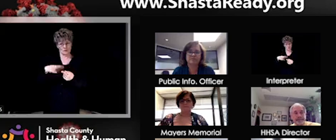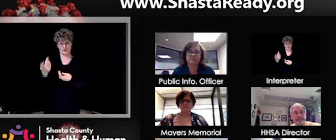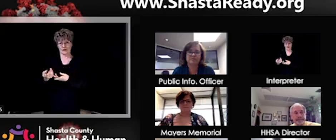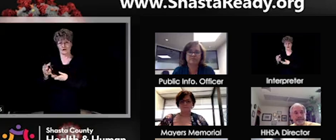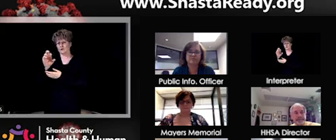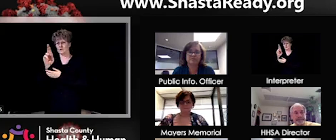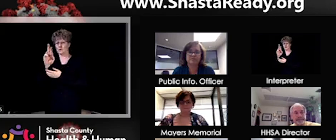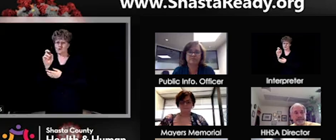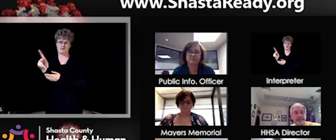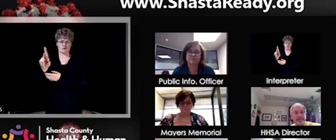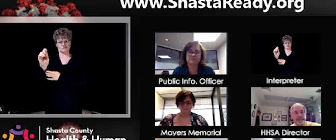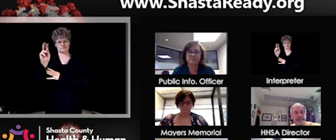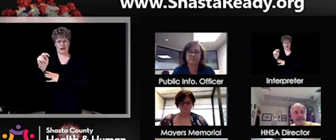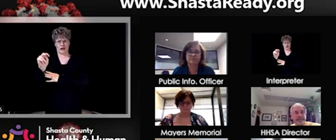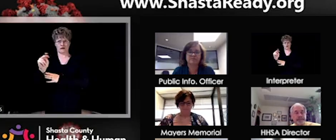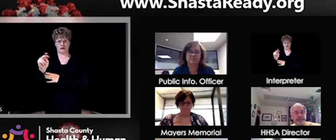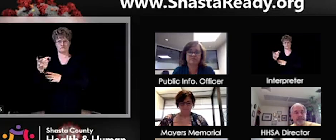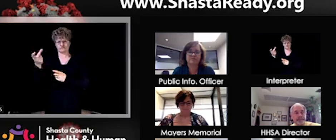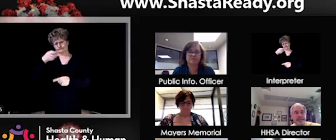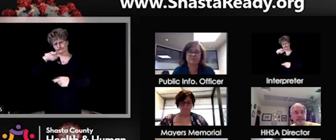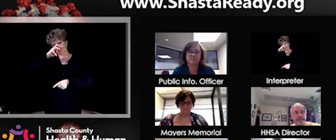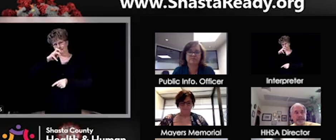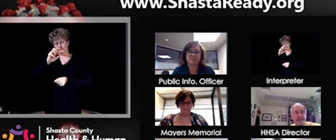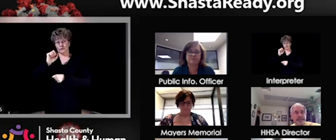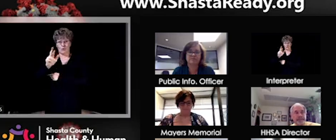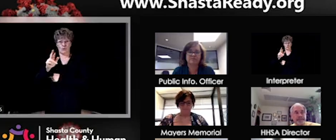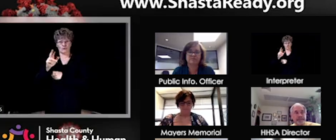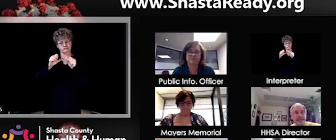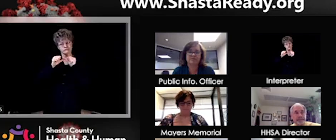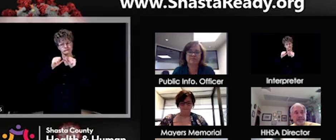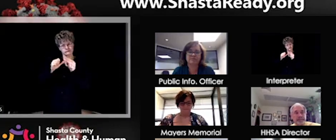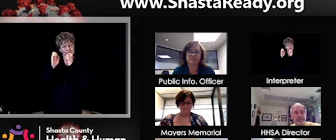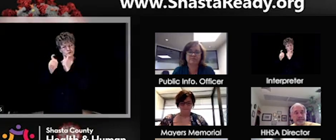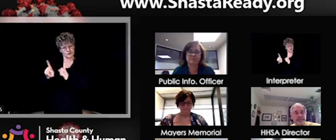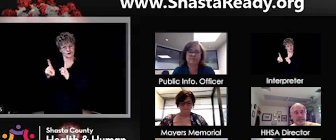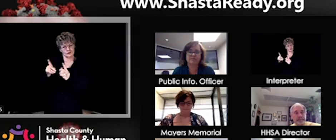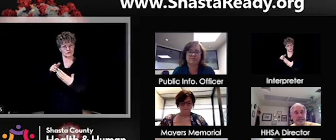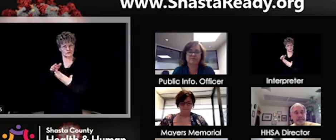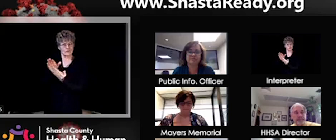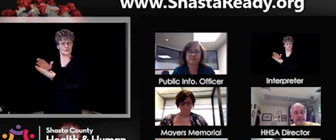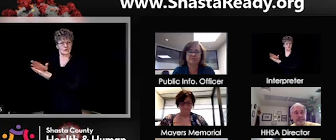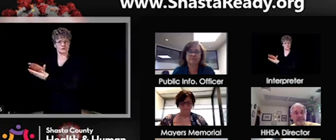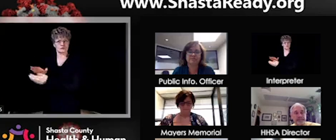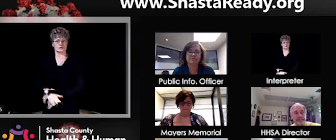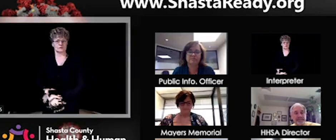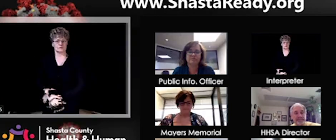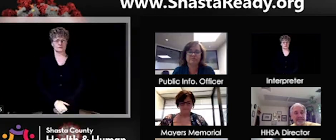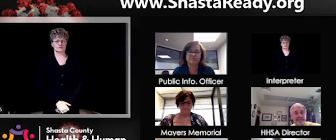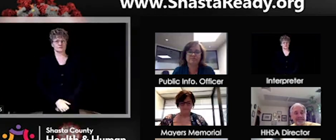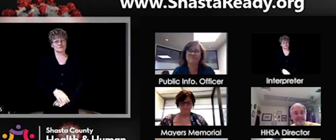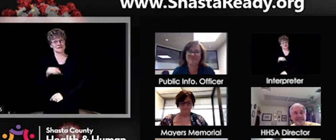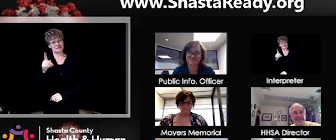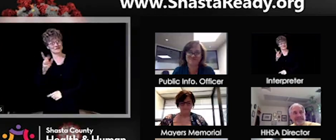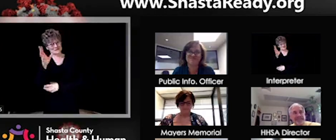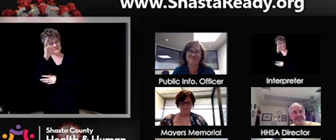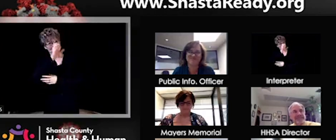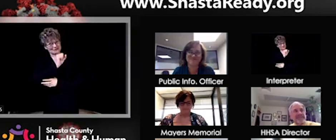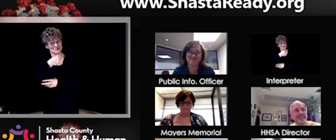time or continue that educational approach that you talk of? Uh, you're assuming that we're going to have another mass gathering,